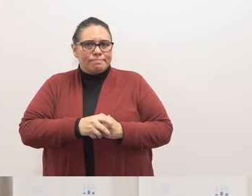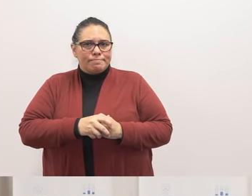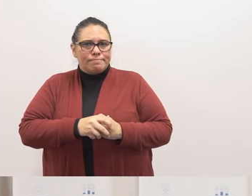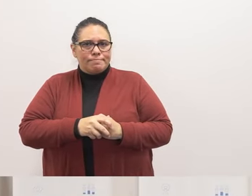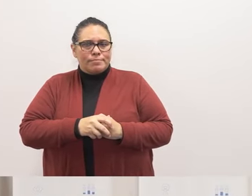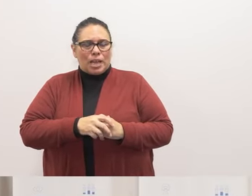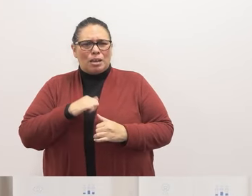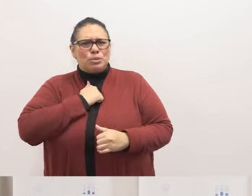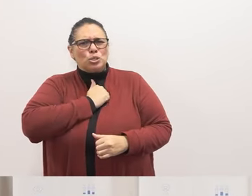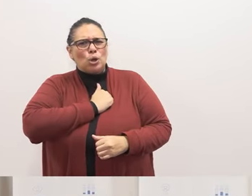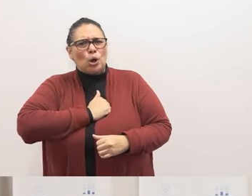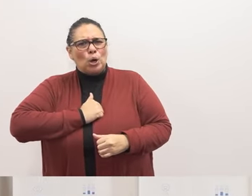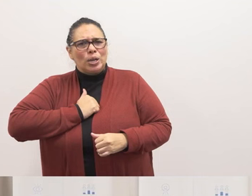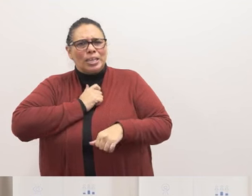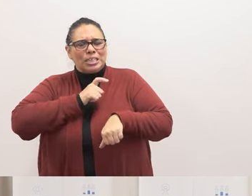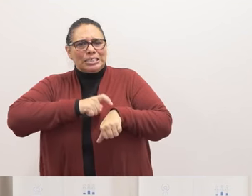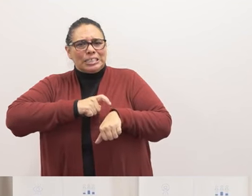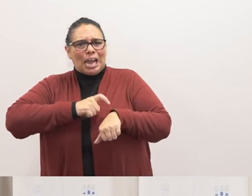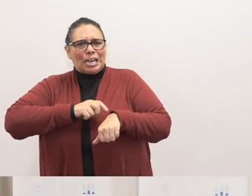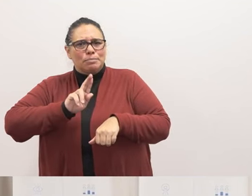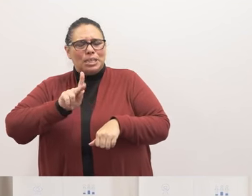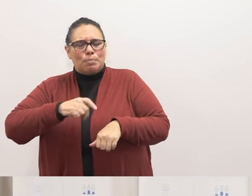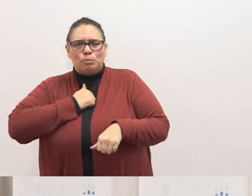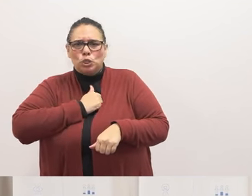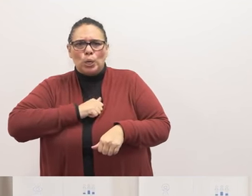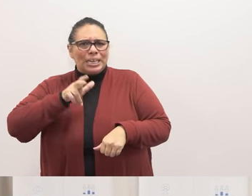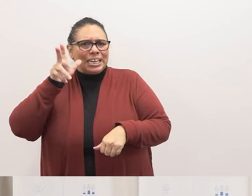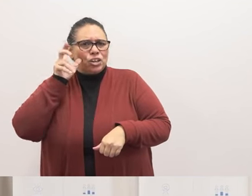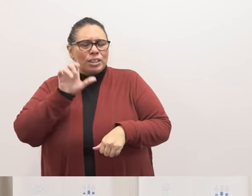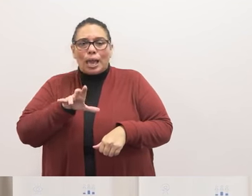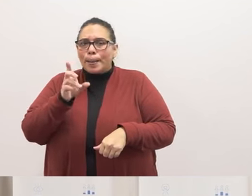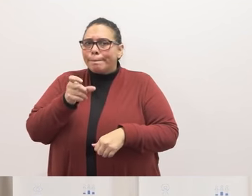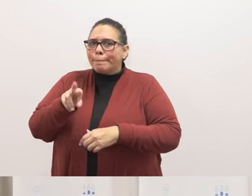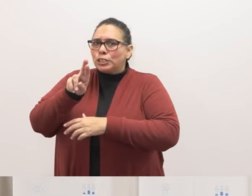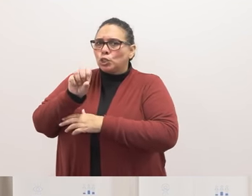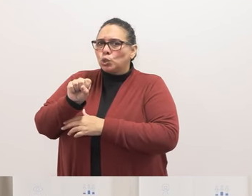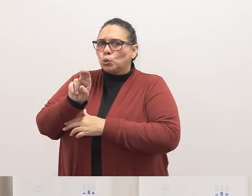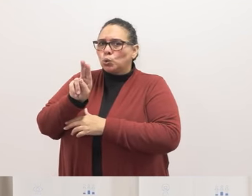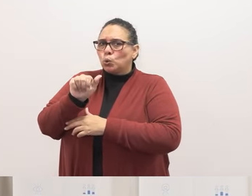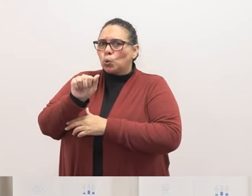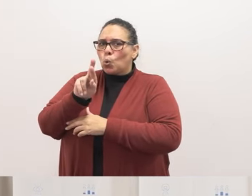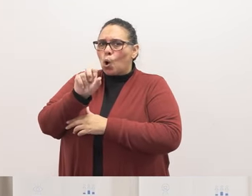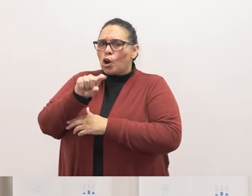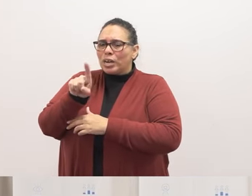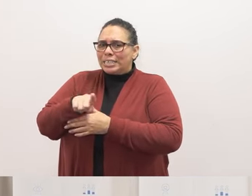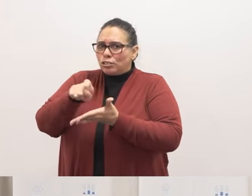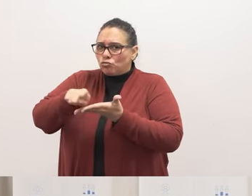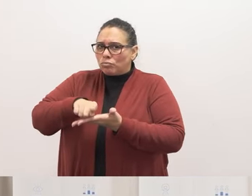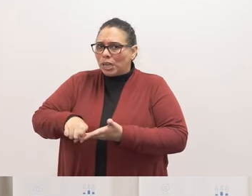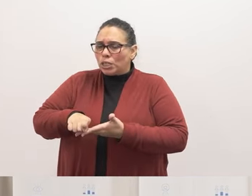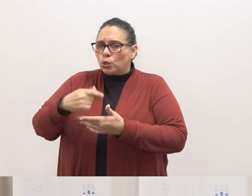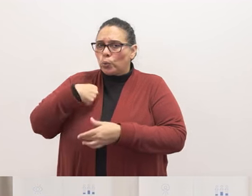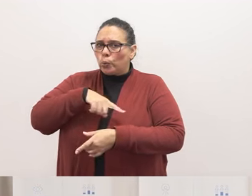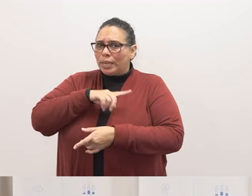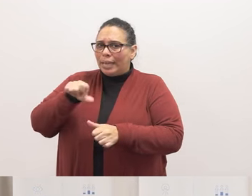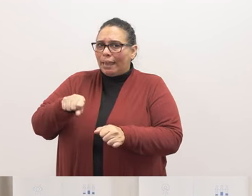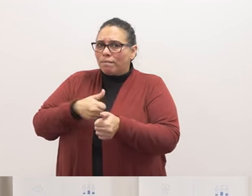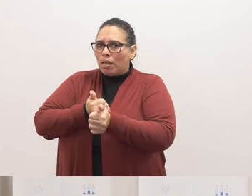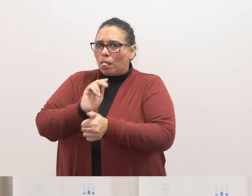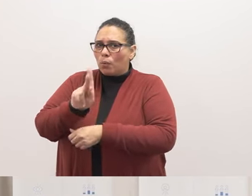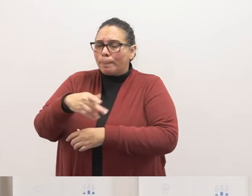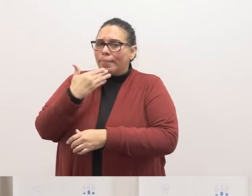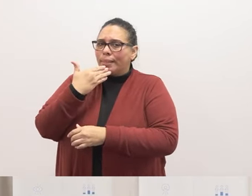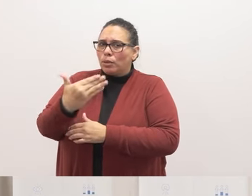I'm sorry, your time is up. I'm sorry to hear this. Mr. Suarez, have you made a note so we can follow up on this? Thank you.